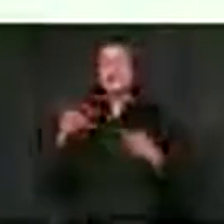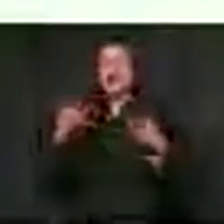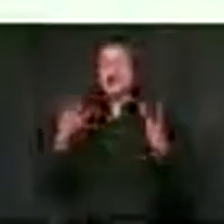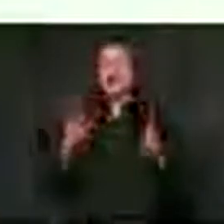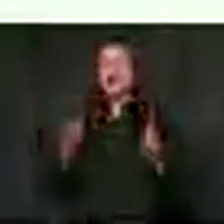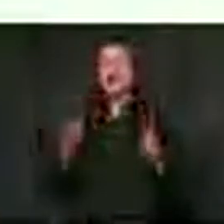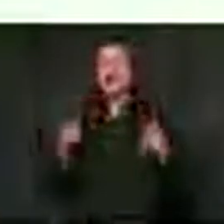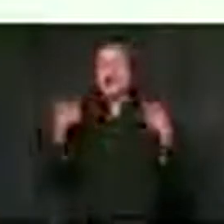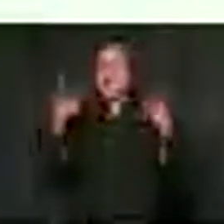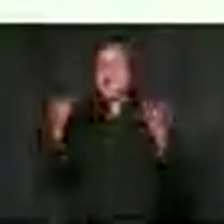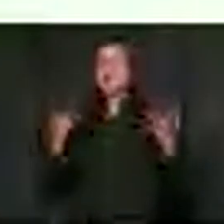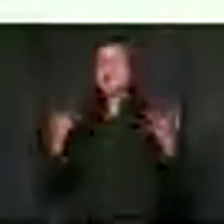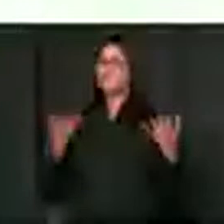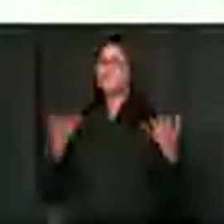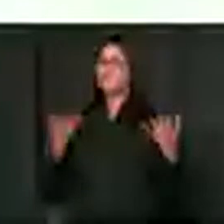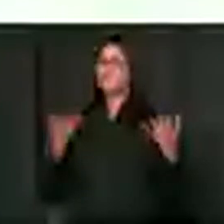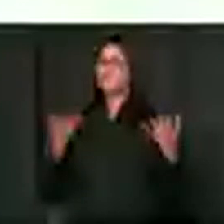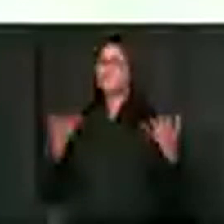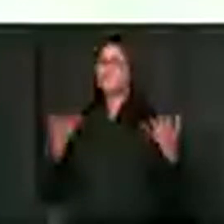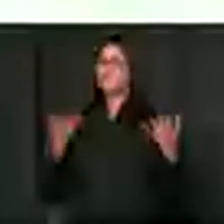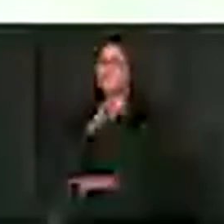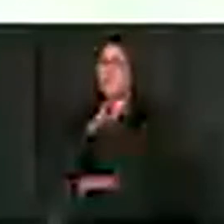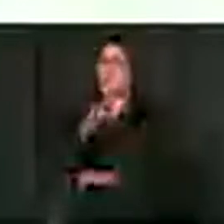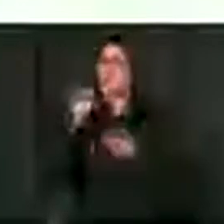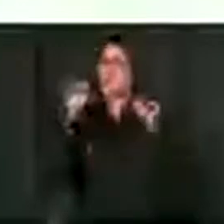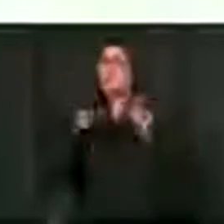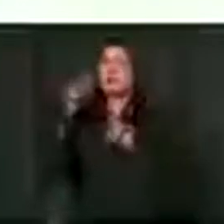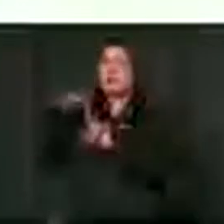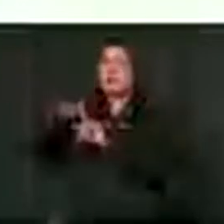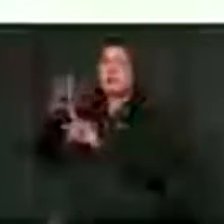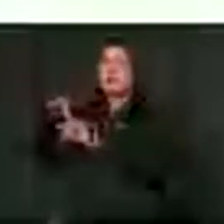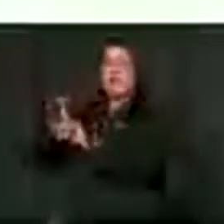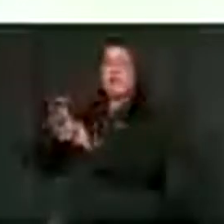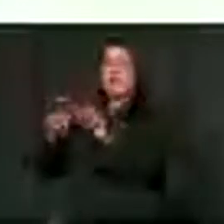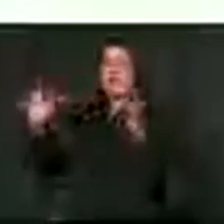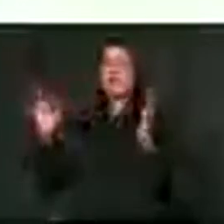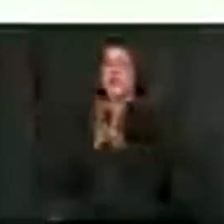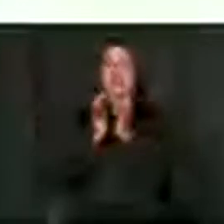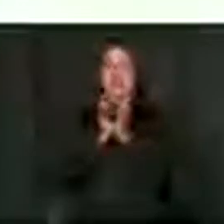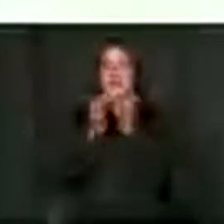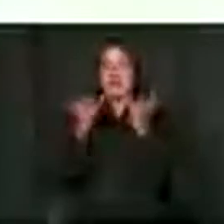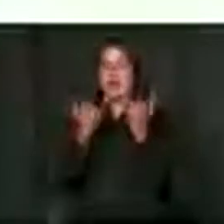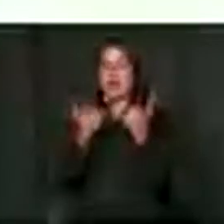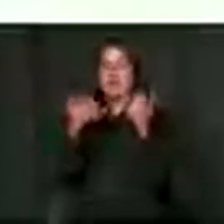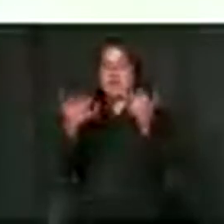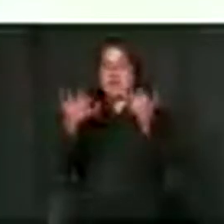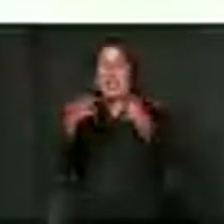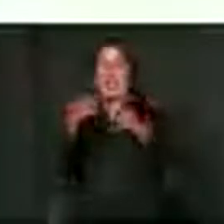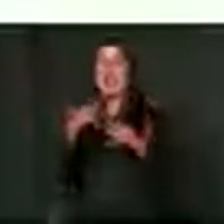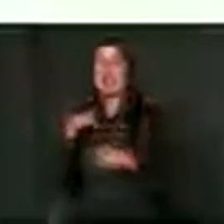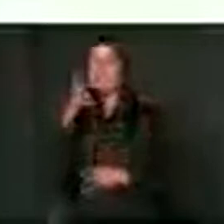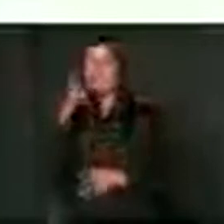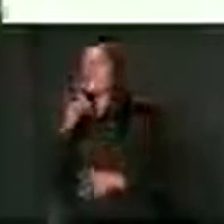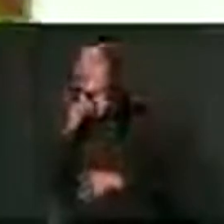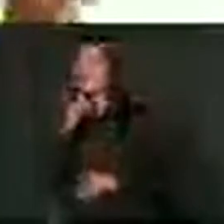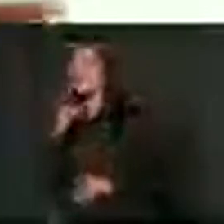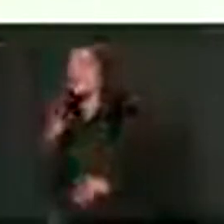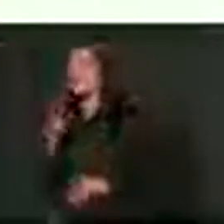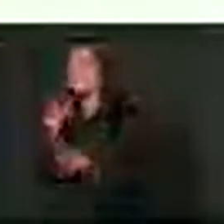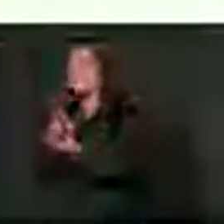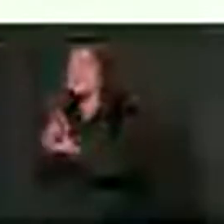a Lokoja with more than a thousand people. And I could see that there was a discomfort, and that I had to clarify to say